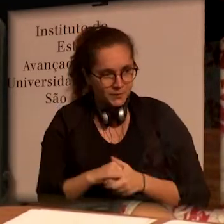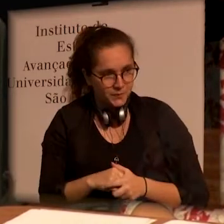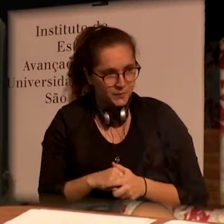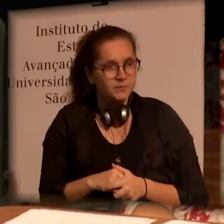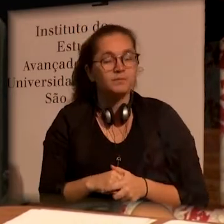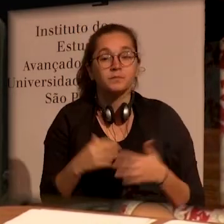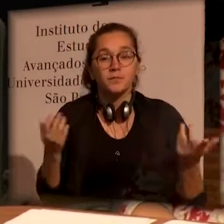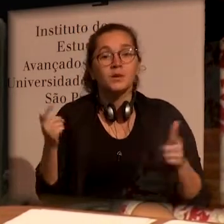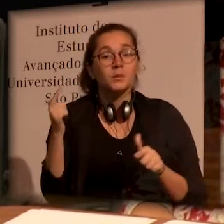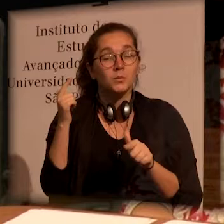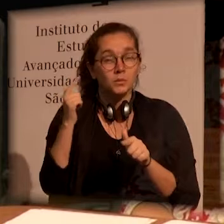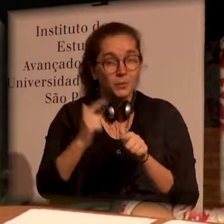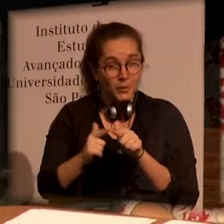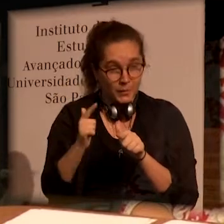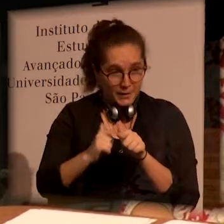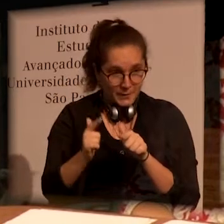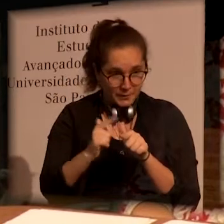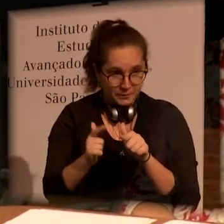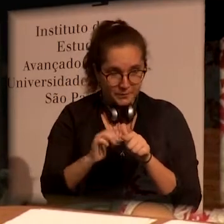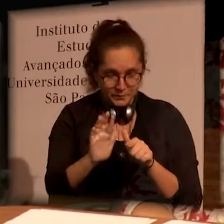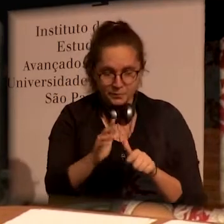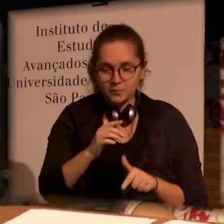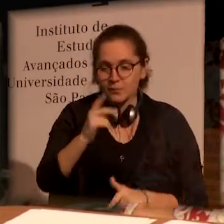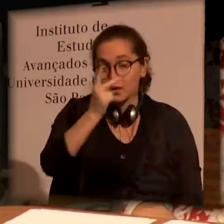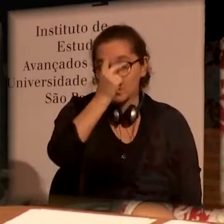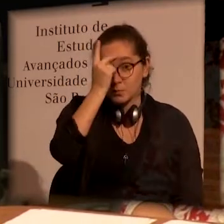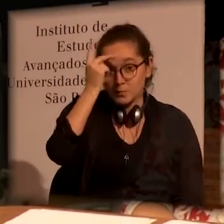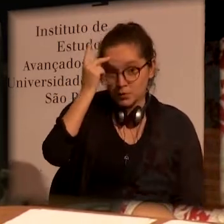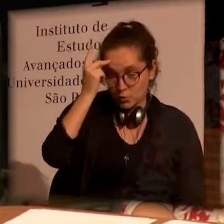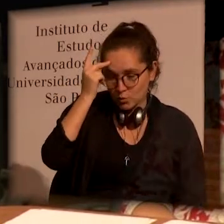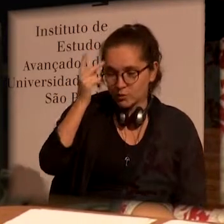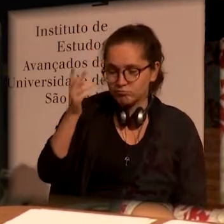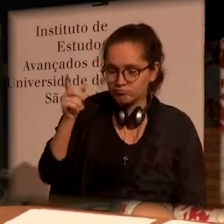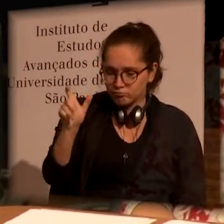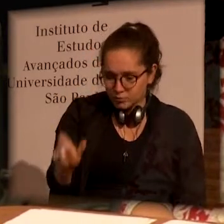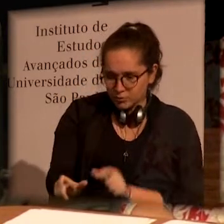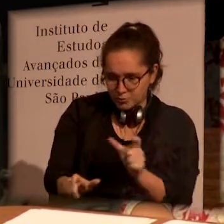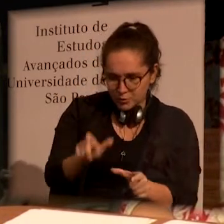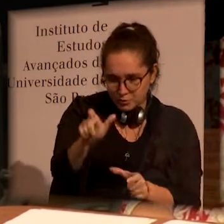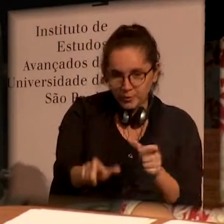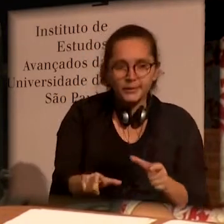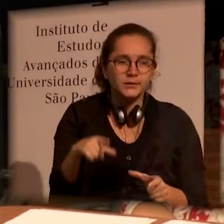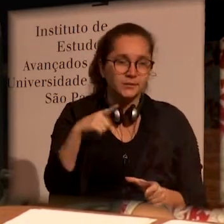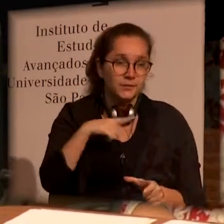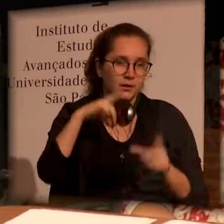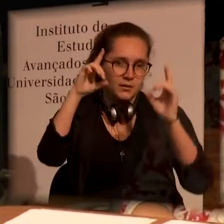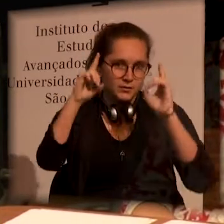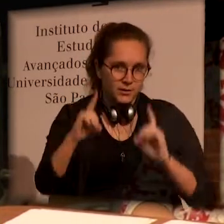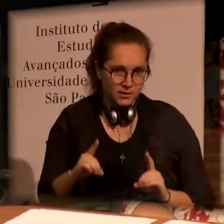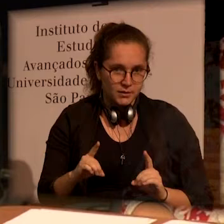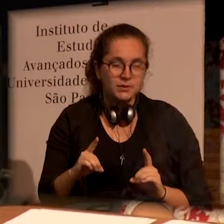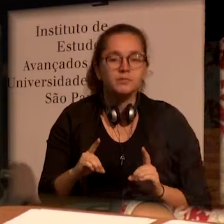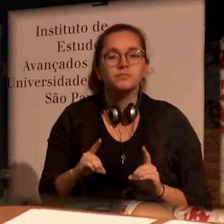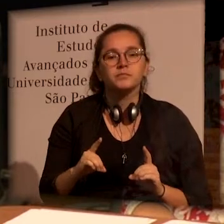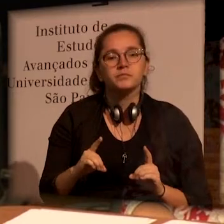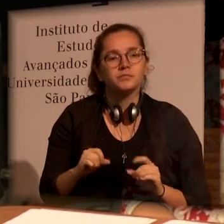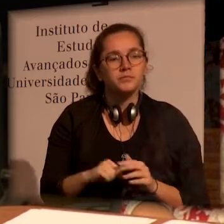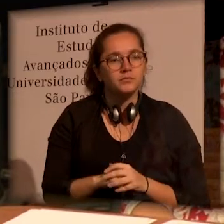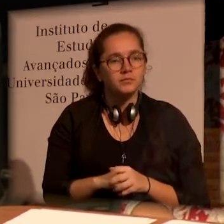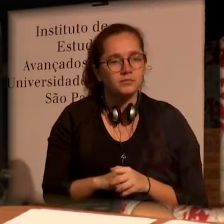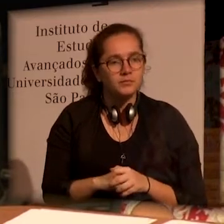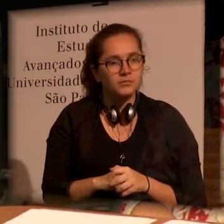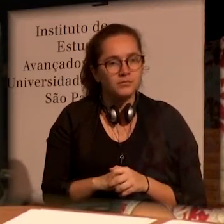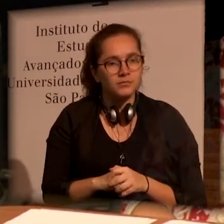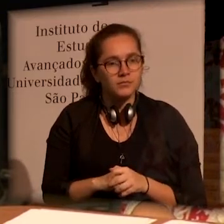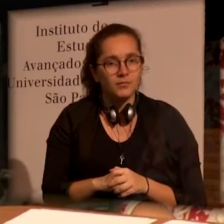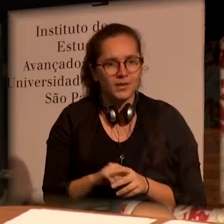The problem about handling people with disabilities of some sort